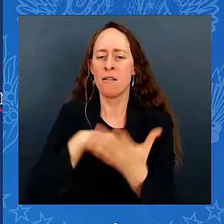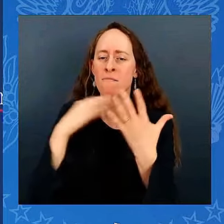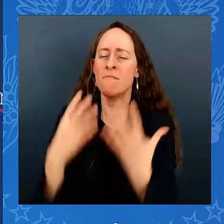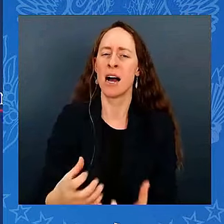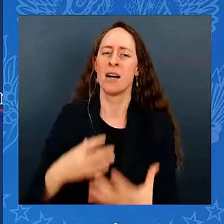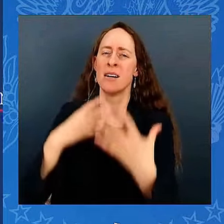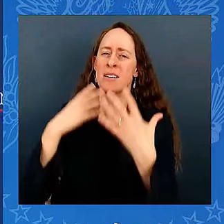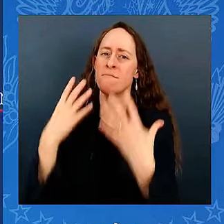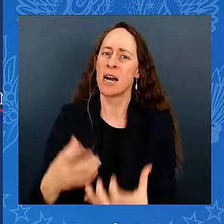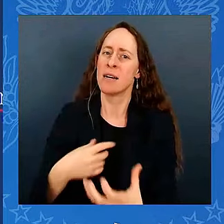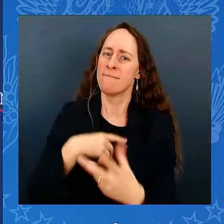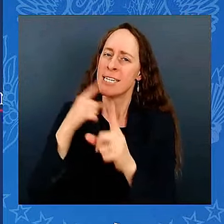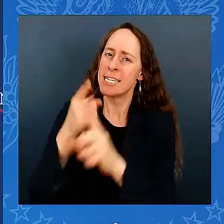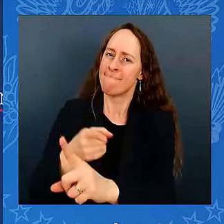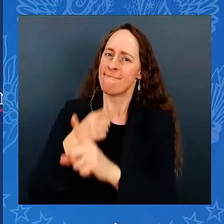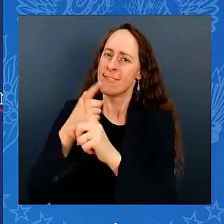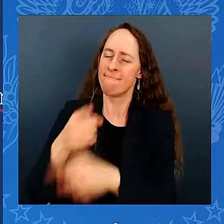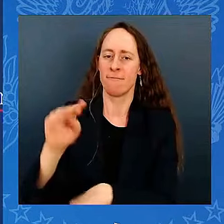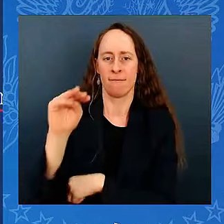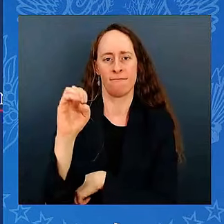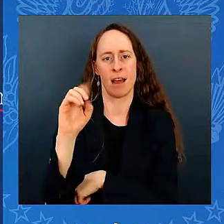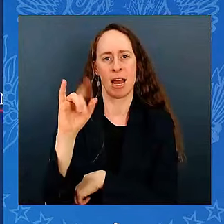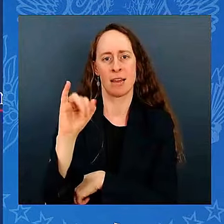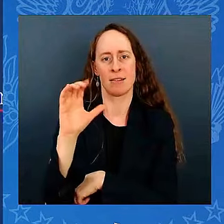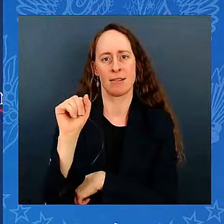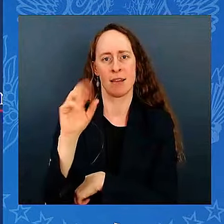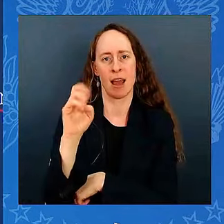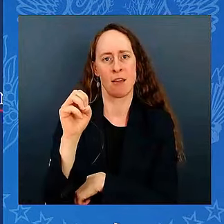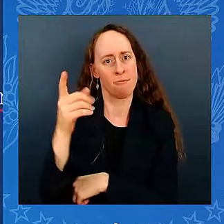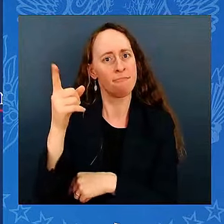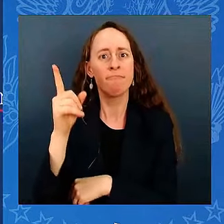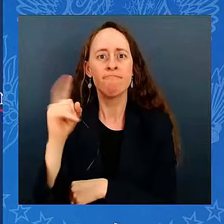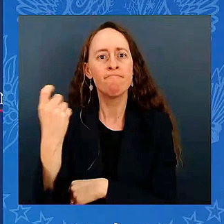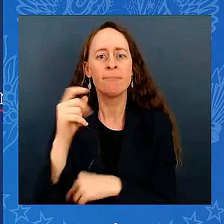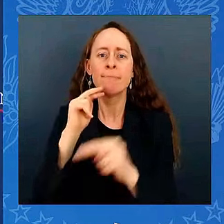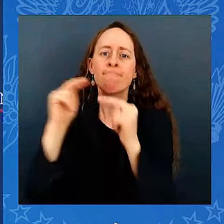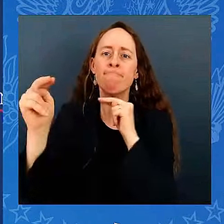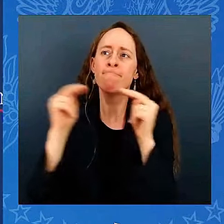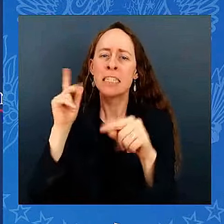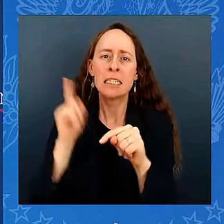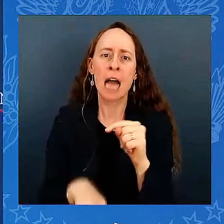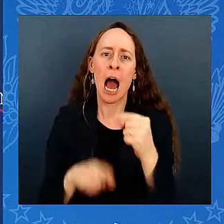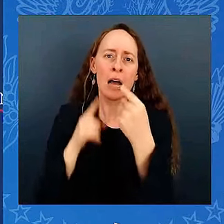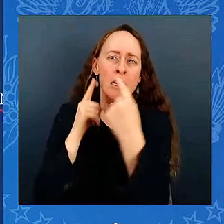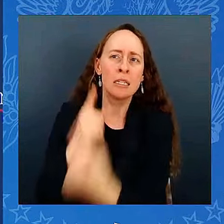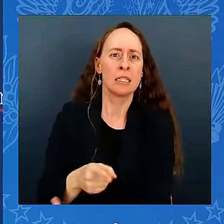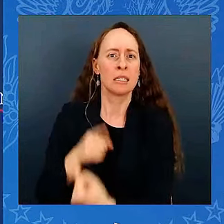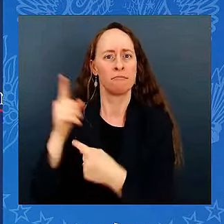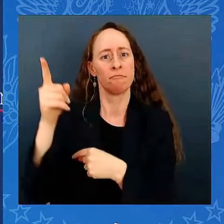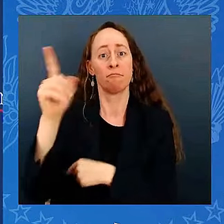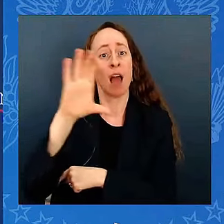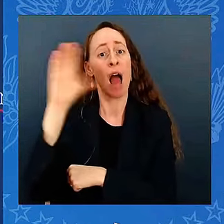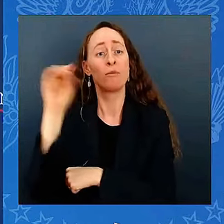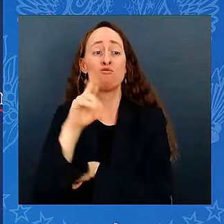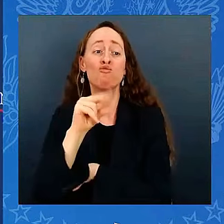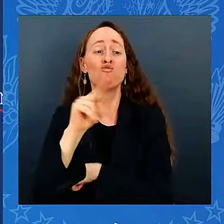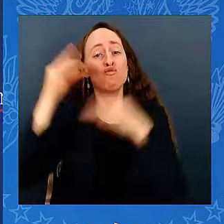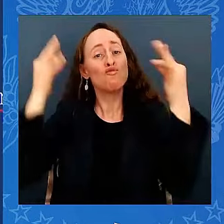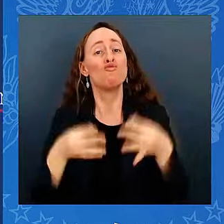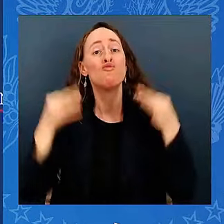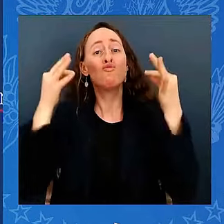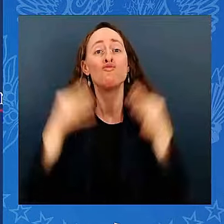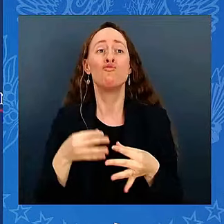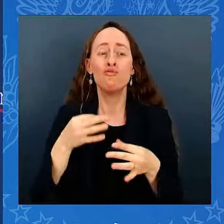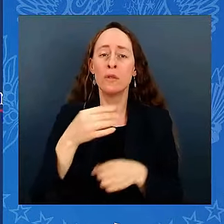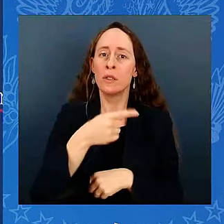was Medicare. For years, many other members of Congress fought for decades to change that